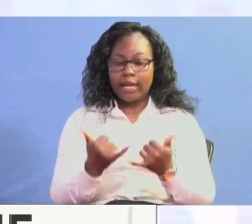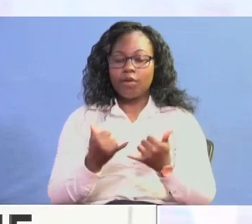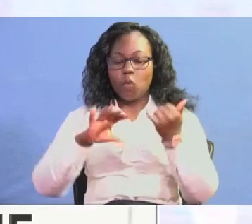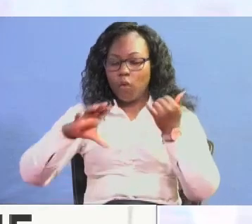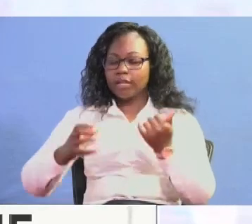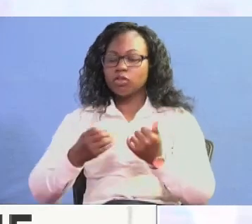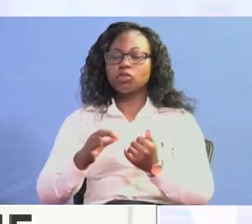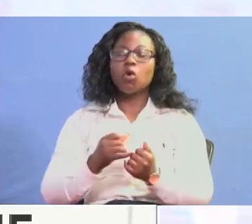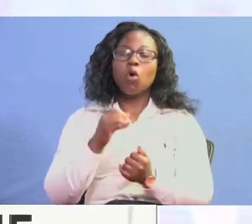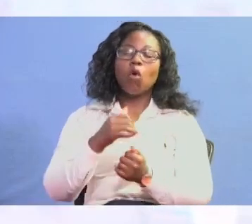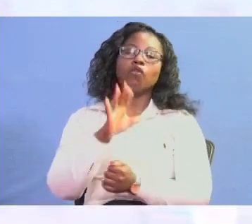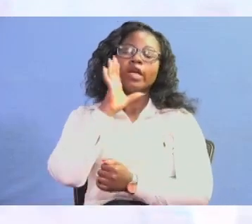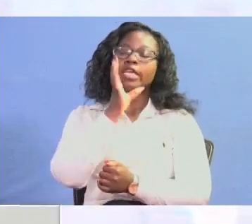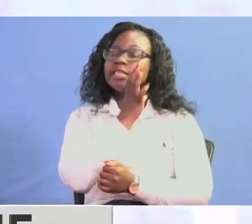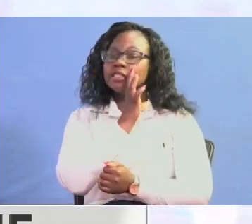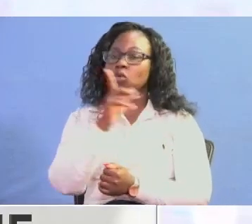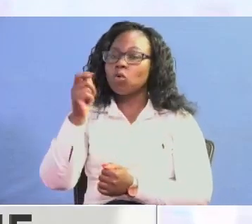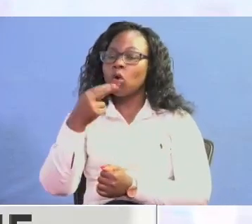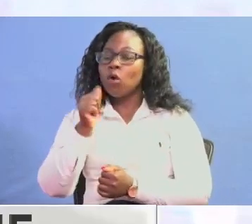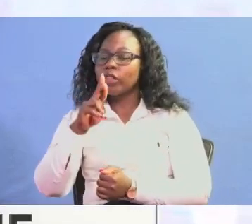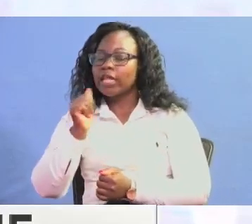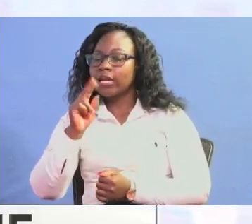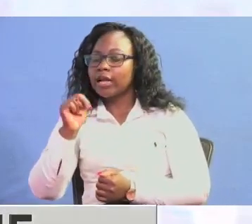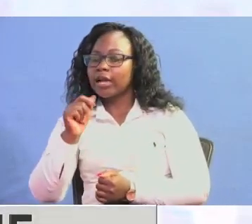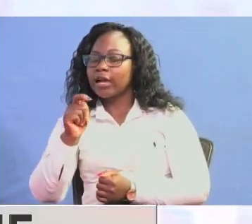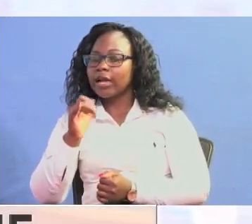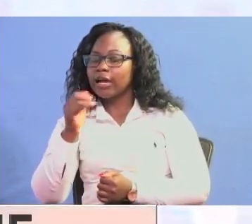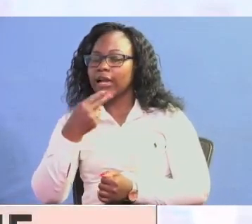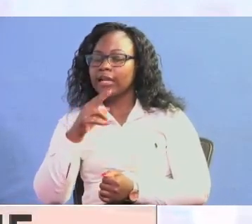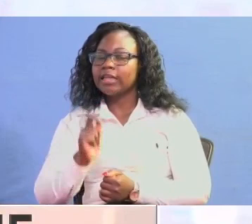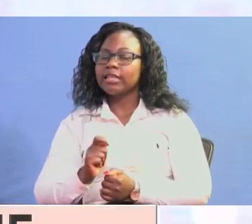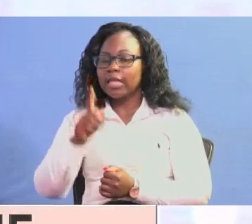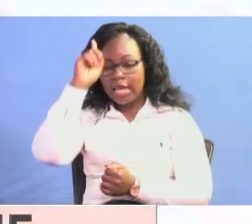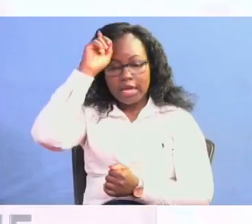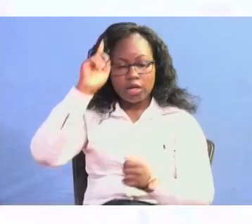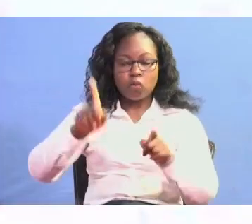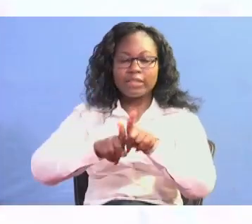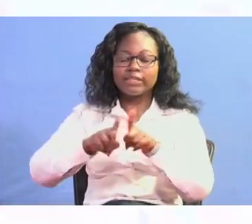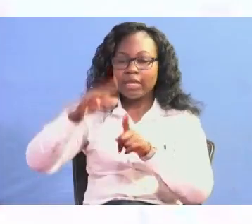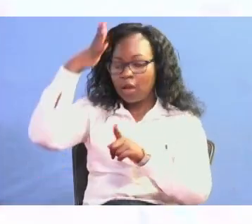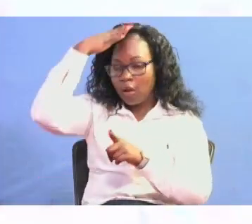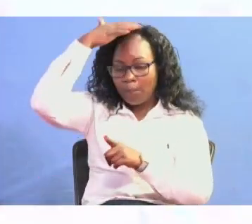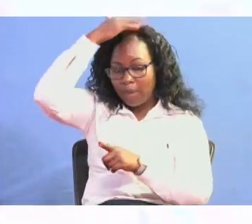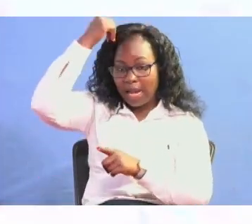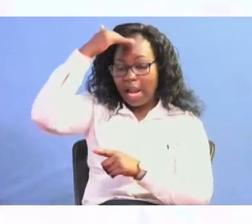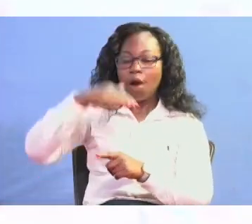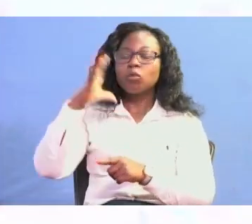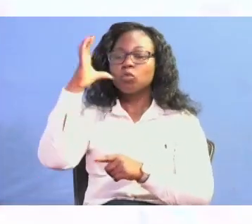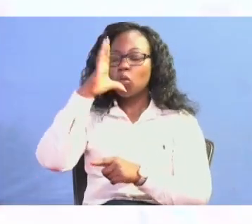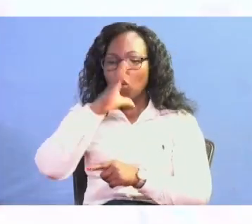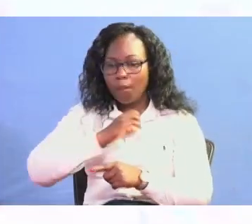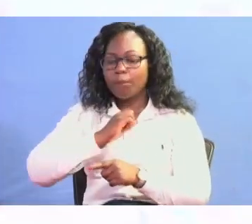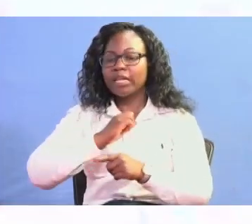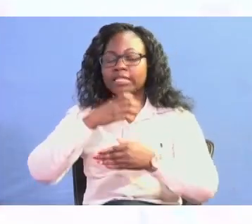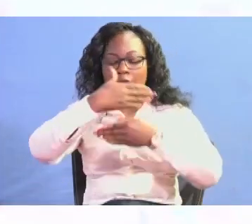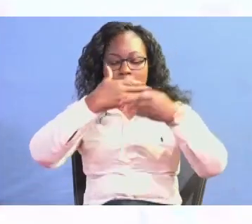Counties of Isiolo, Tharakanithi, Nyandarwa and Lamu have now taken the initiative now to complete the